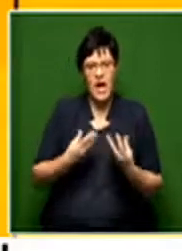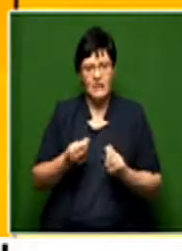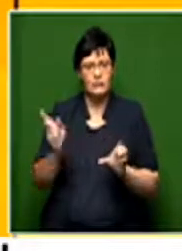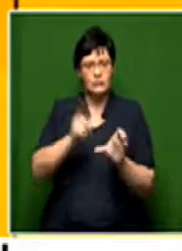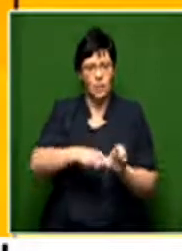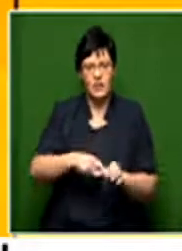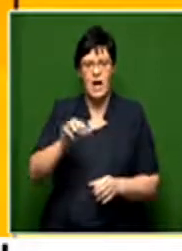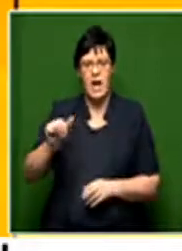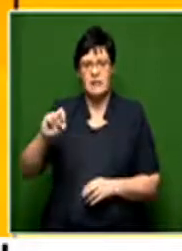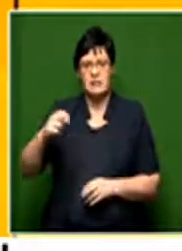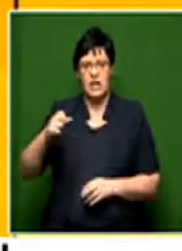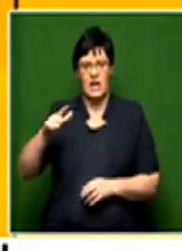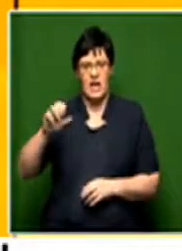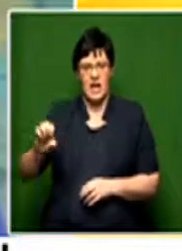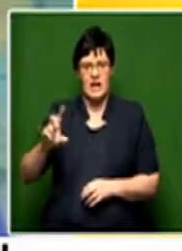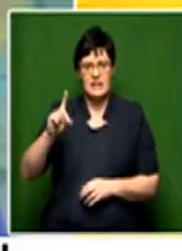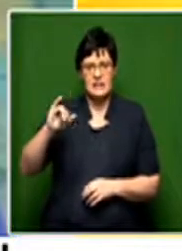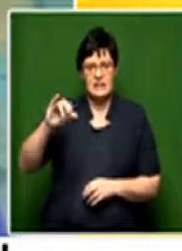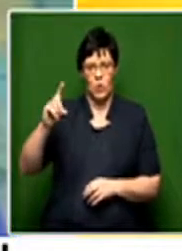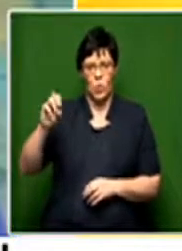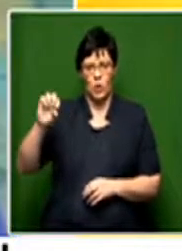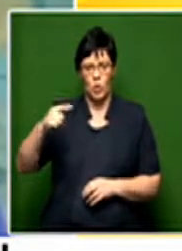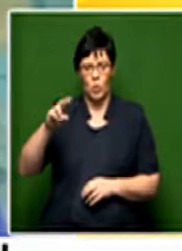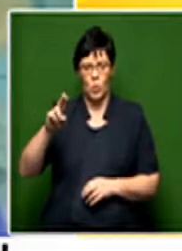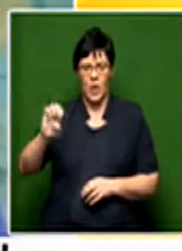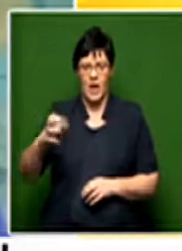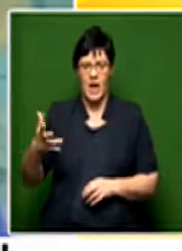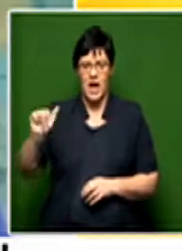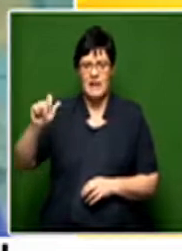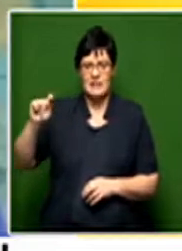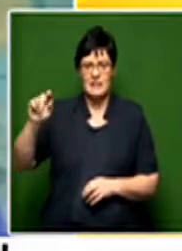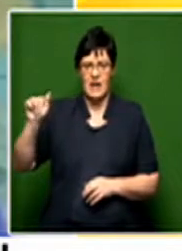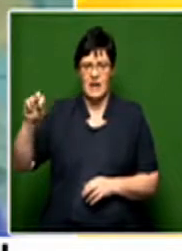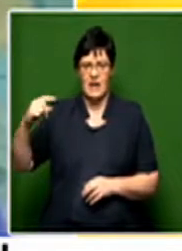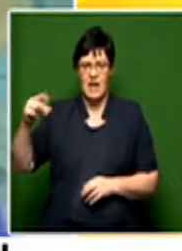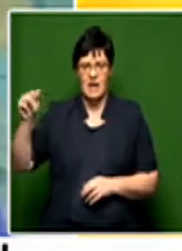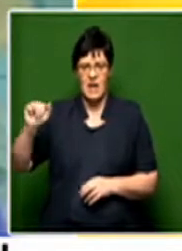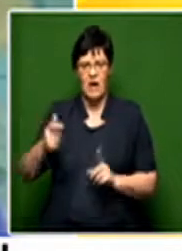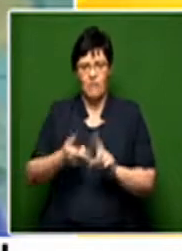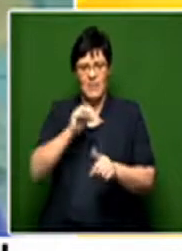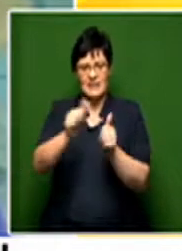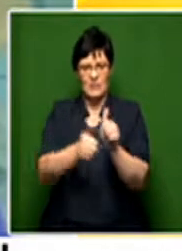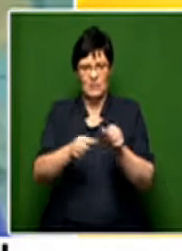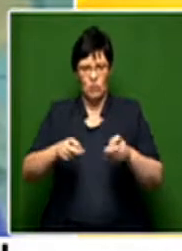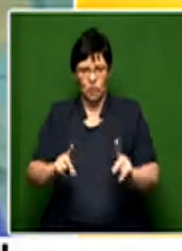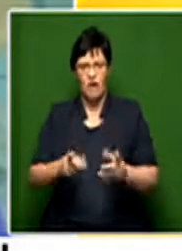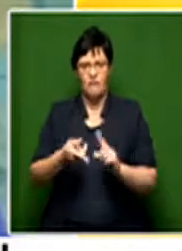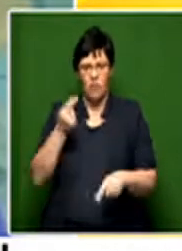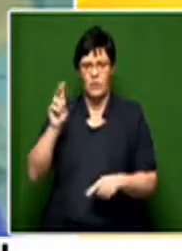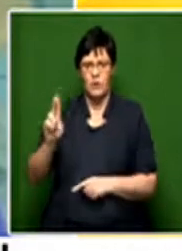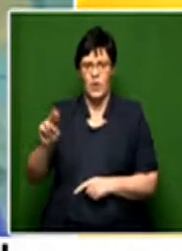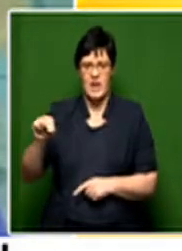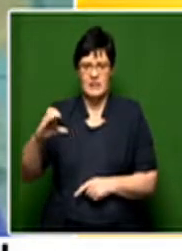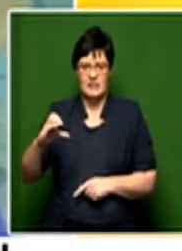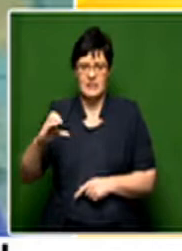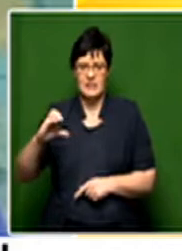we are joined by Angele Di Congwe Atangana, who is the deputy director of Southern Africa of the UNHCR. And also joining